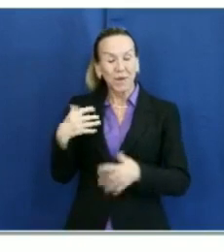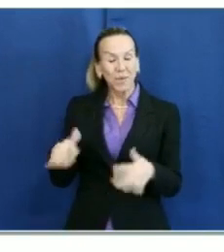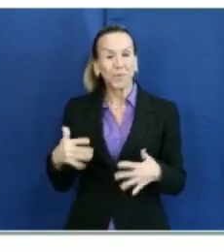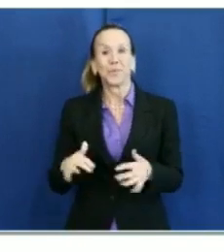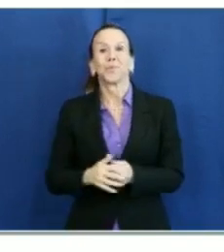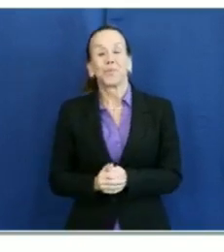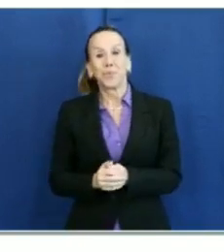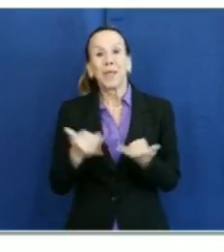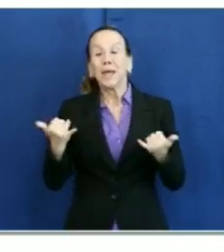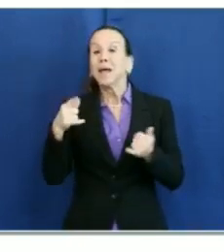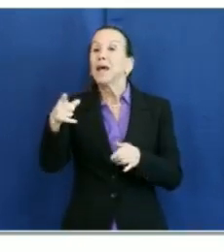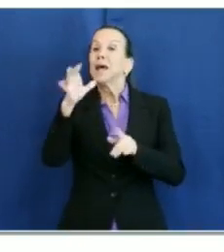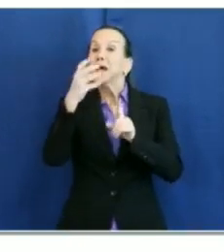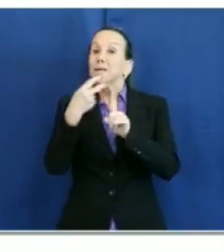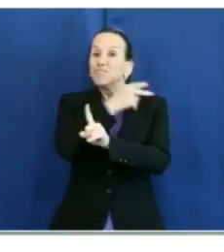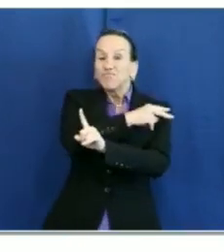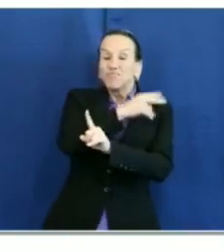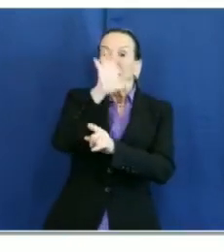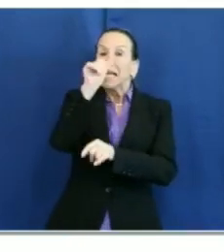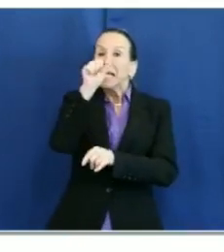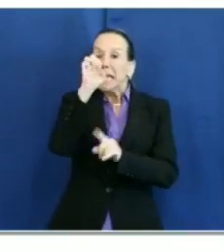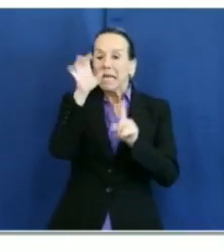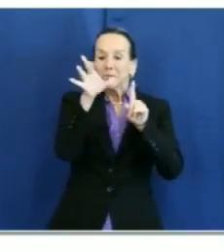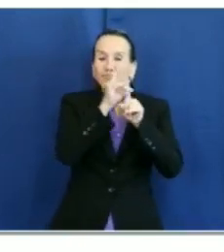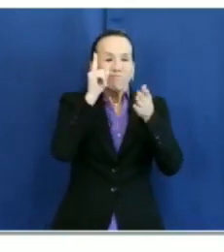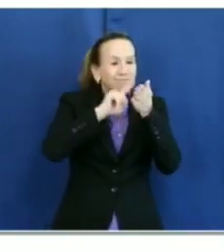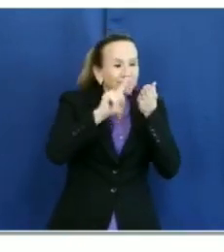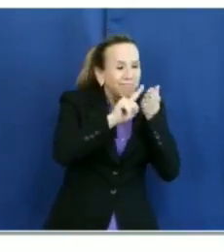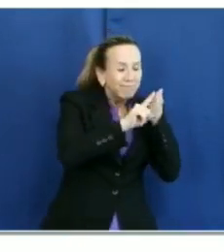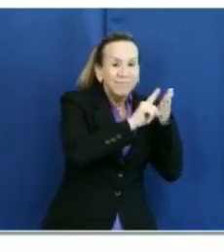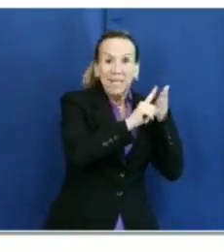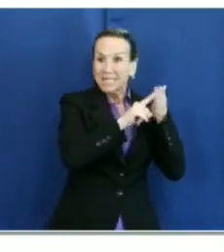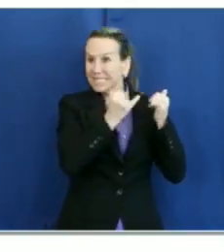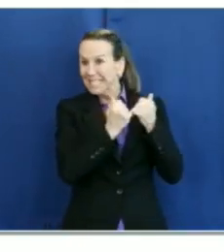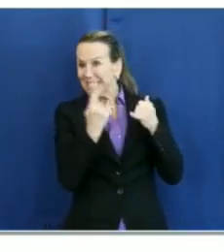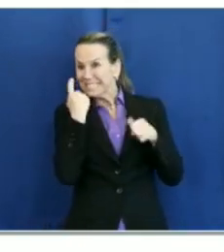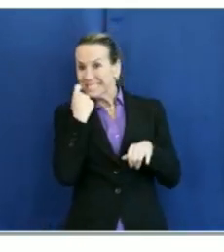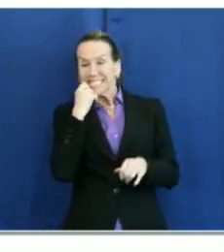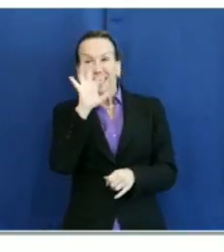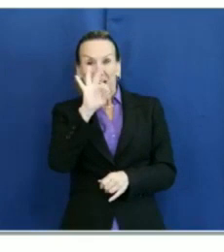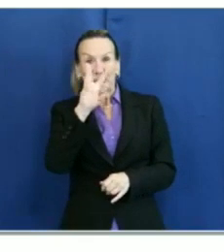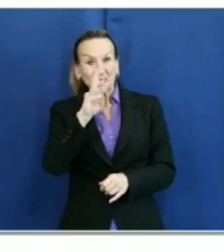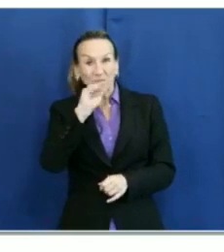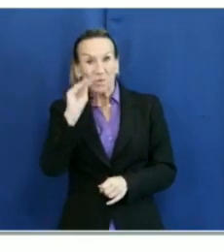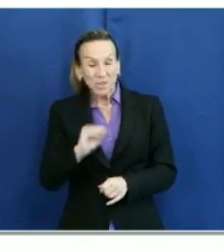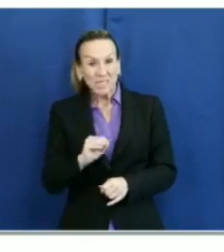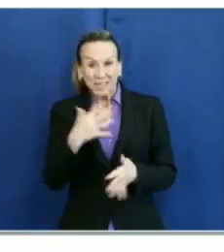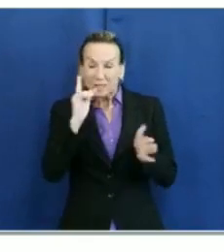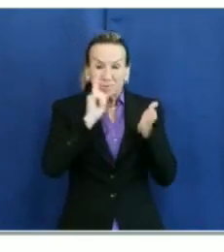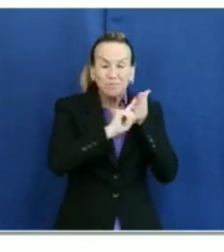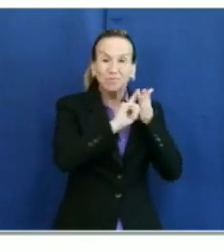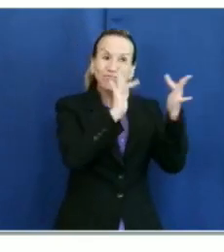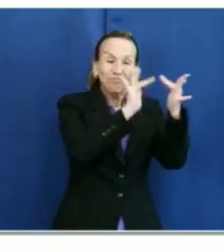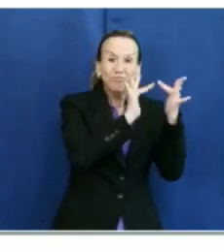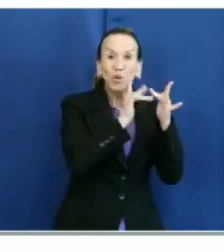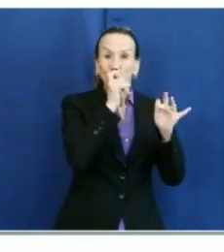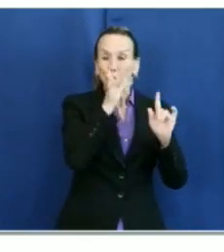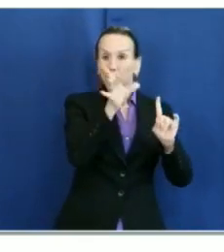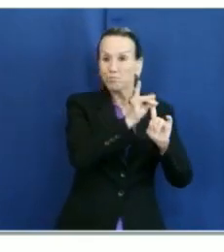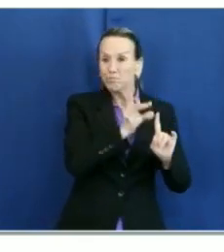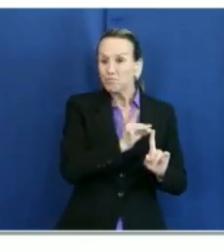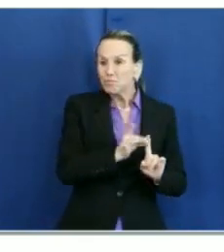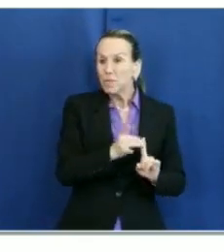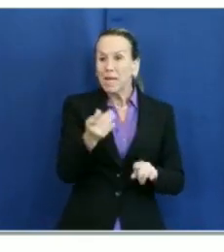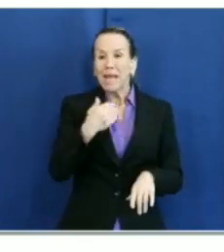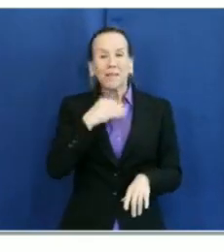Case investigations initiated within 24 hours is at 96%. Number of close contacts traced within 24 hours at